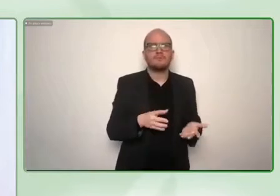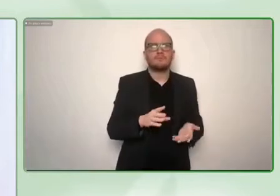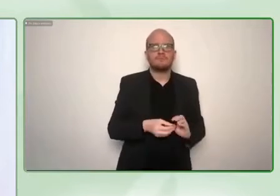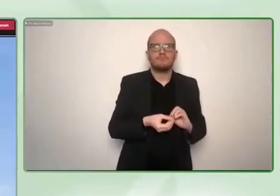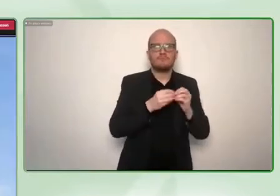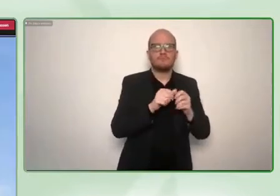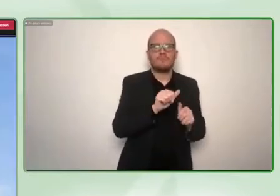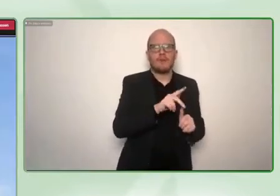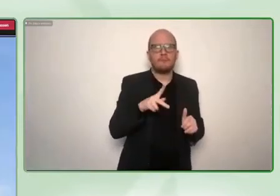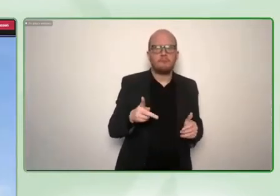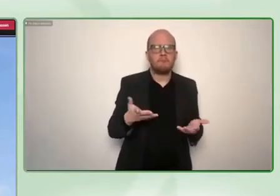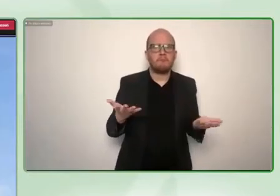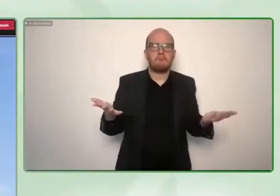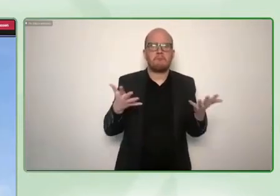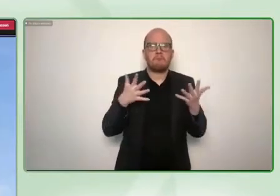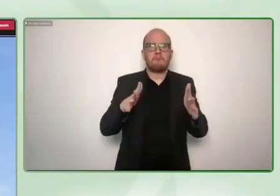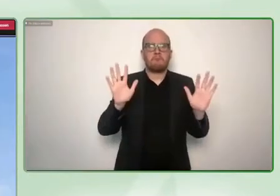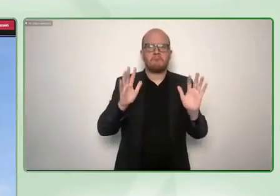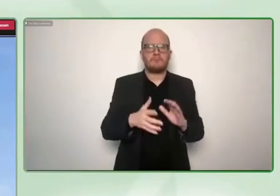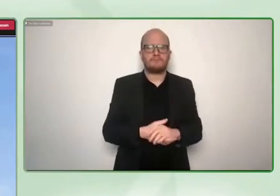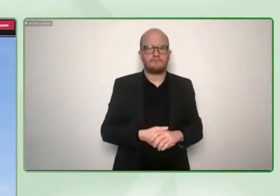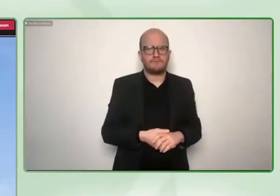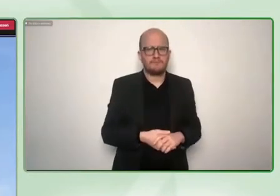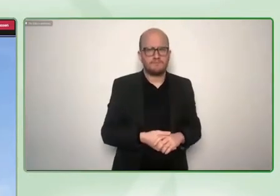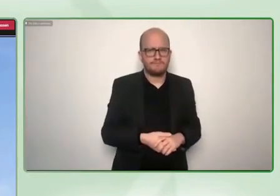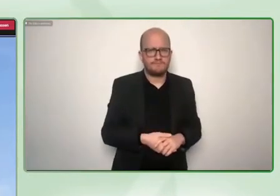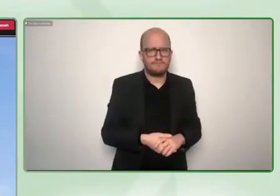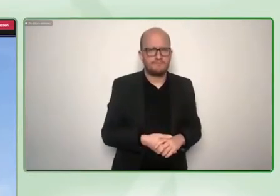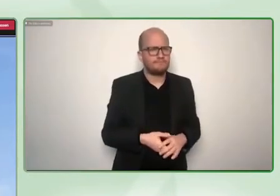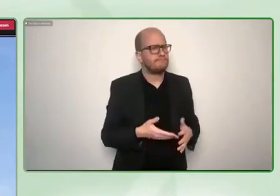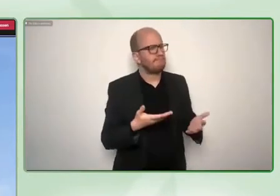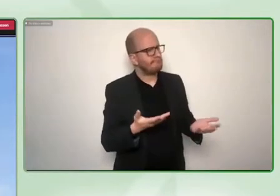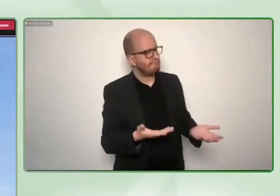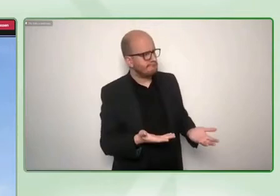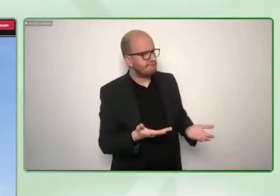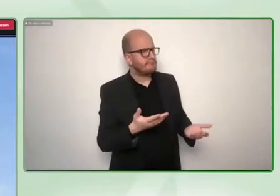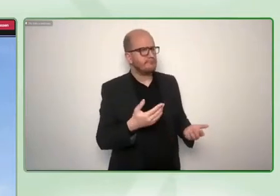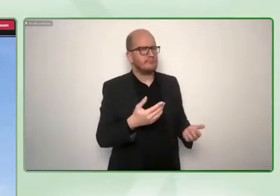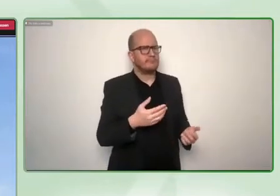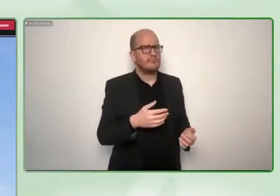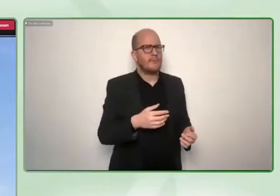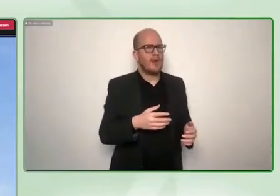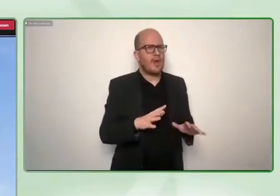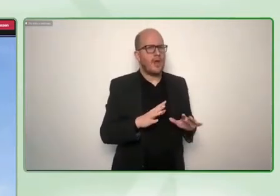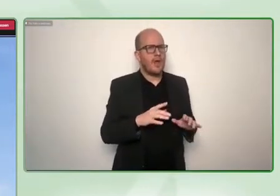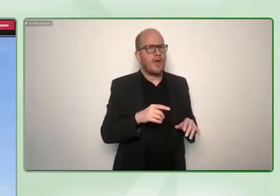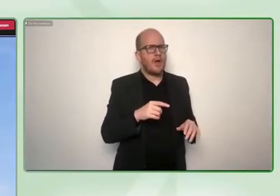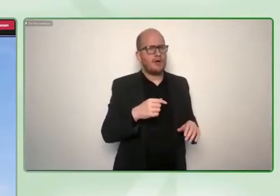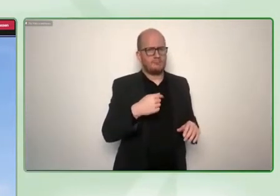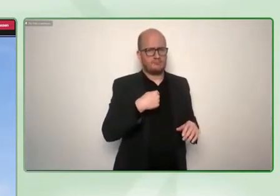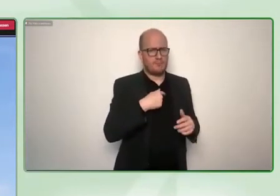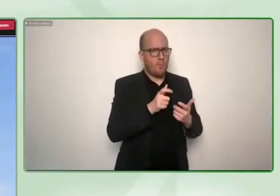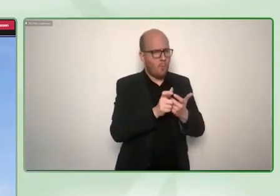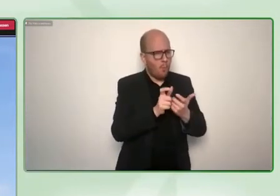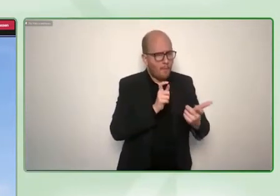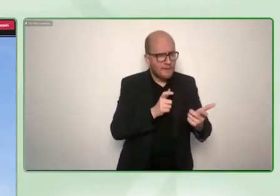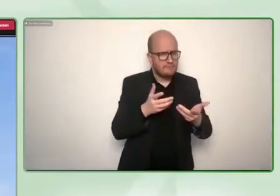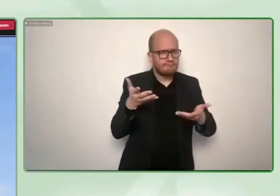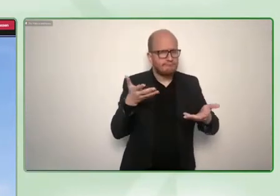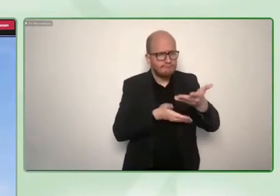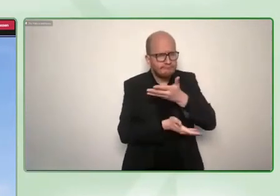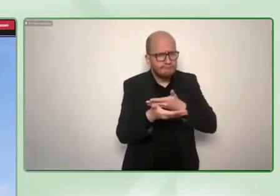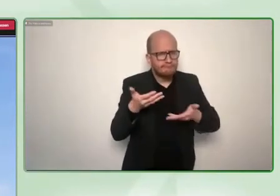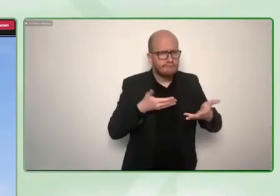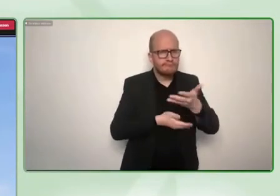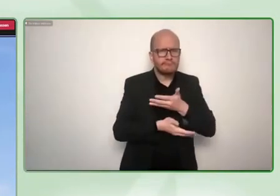absolutely i think one of the main reasons why scaling has been talked about so much in the commercial field the commercial field and not so much in the social field yet